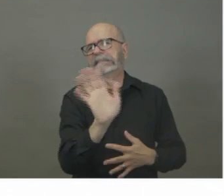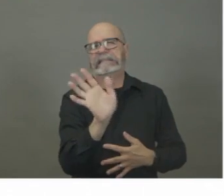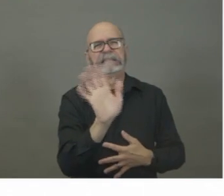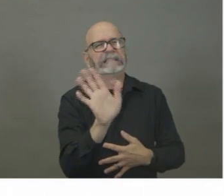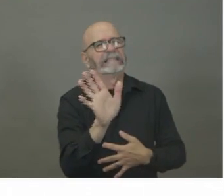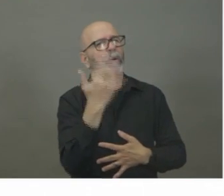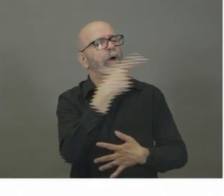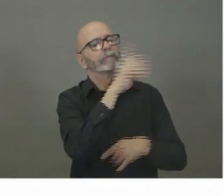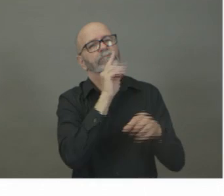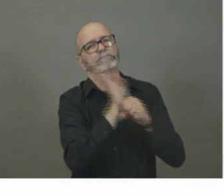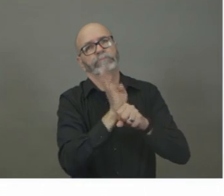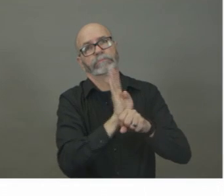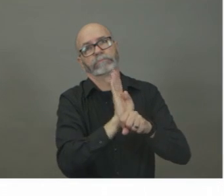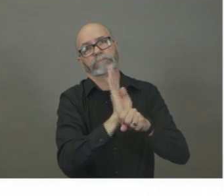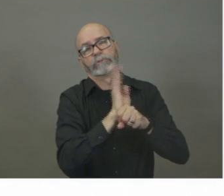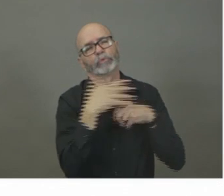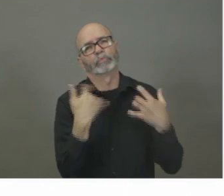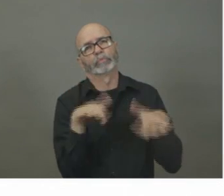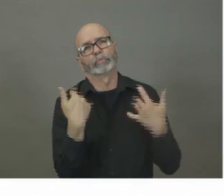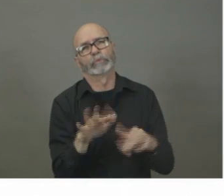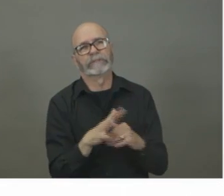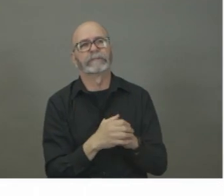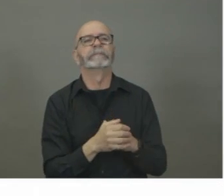the resources we have only when they're necessary.